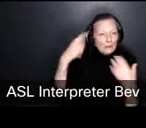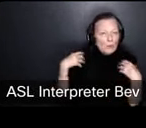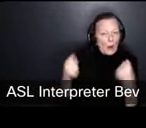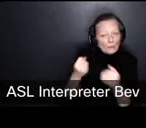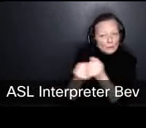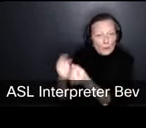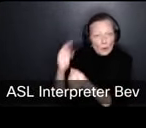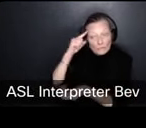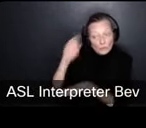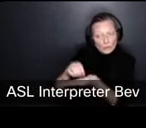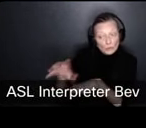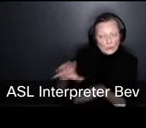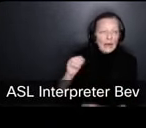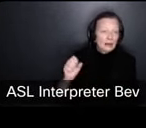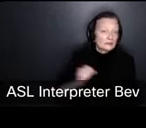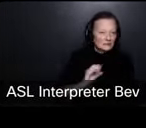for our staff